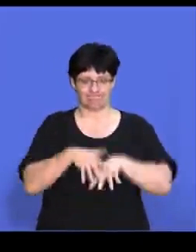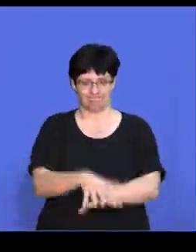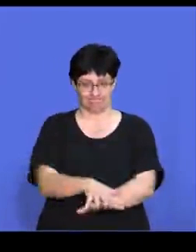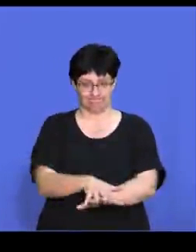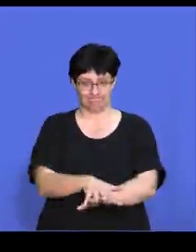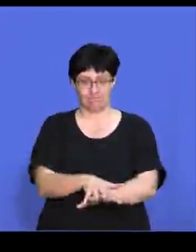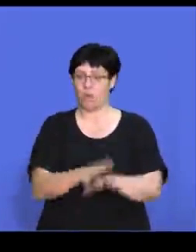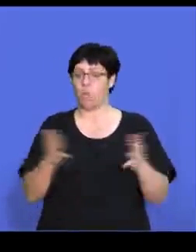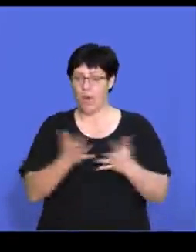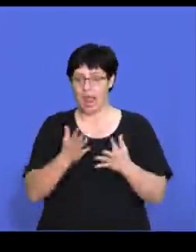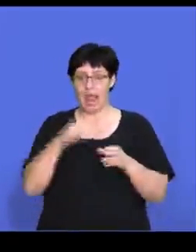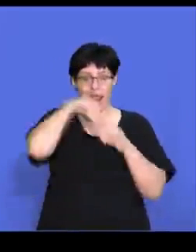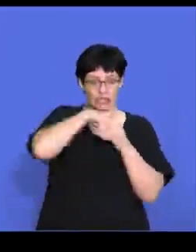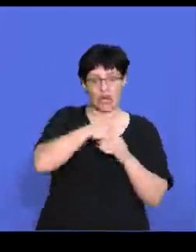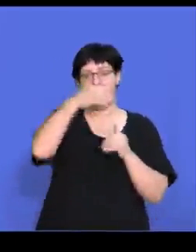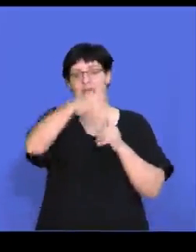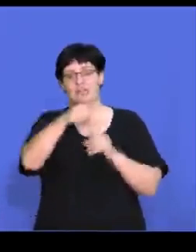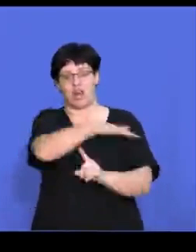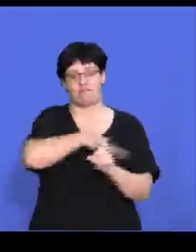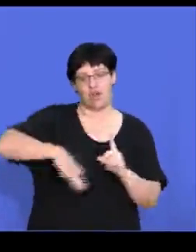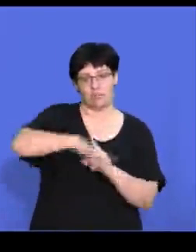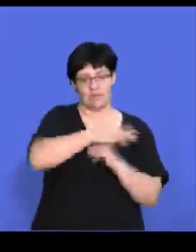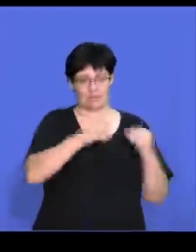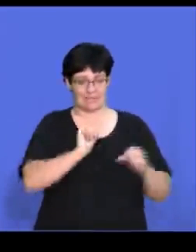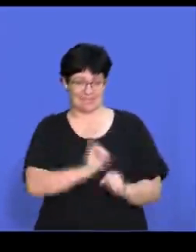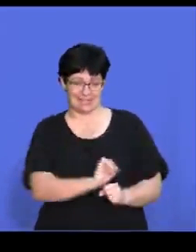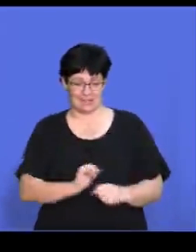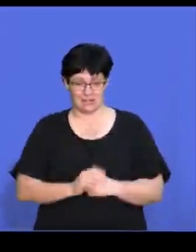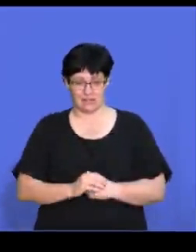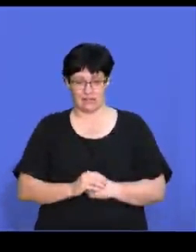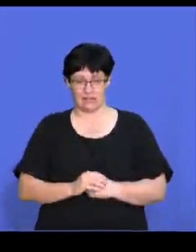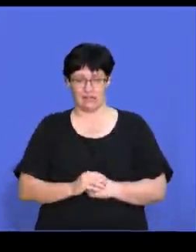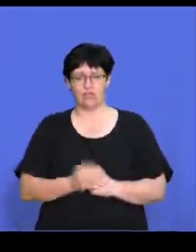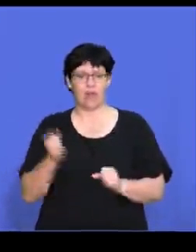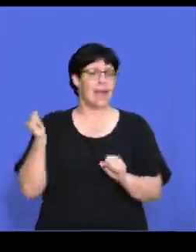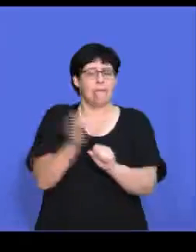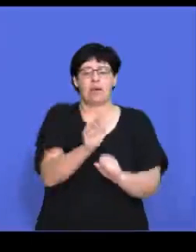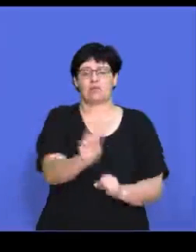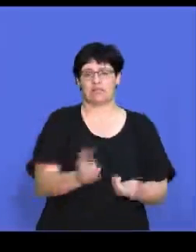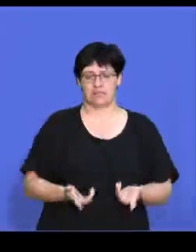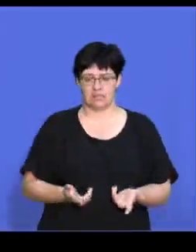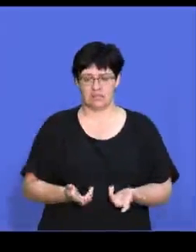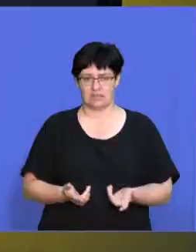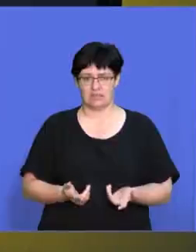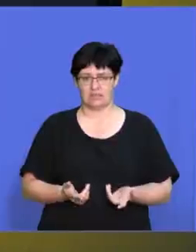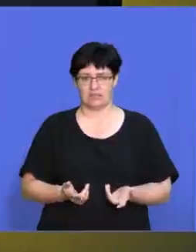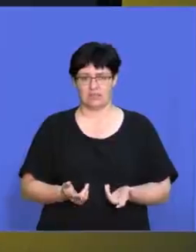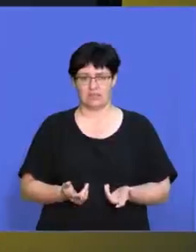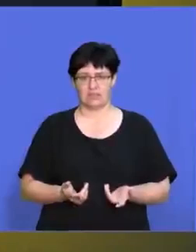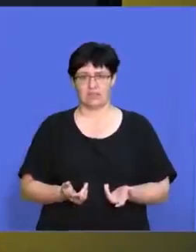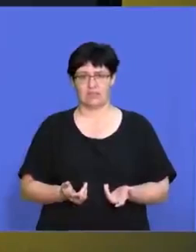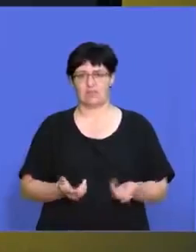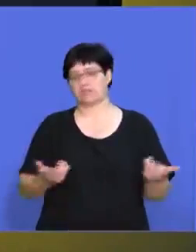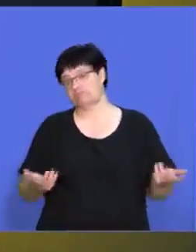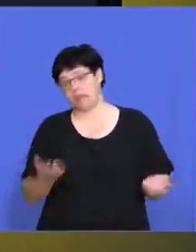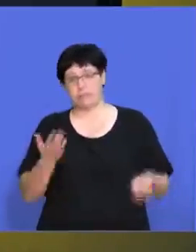implementation, in the internal and external environments of the business. So what is our impact going to be, all right? What